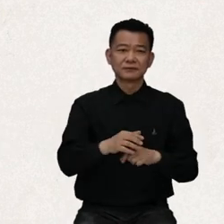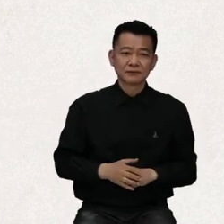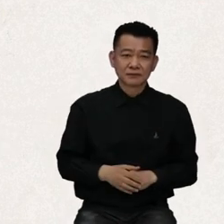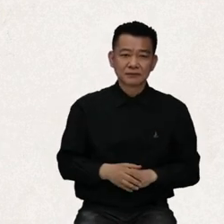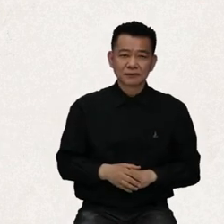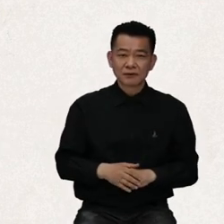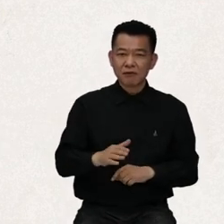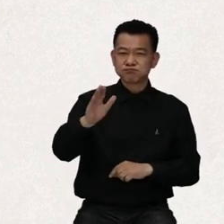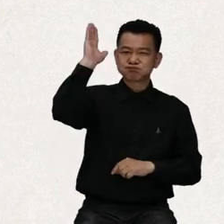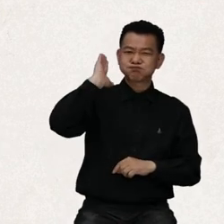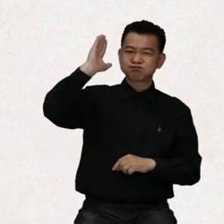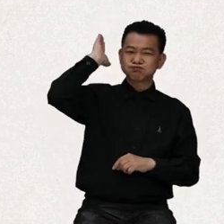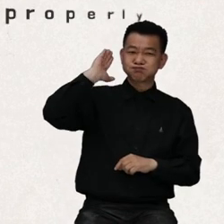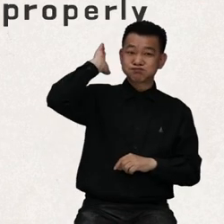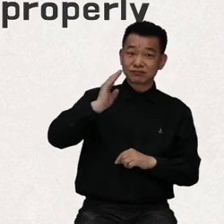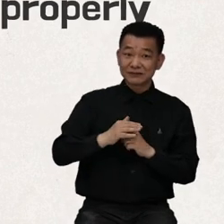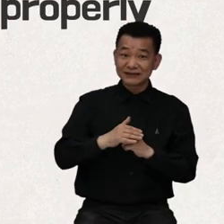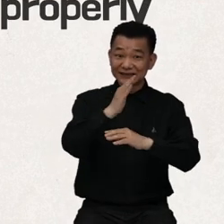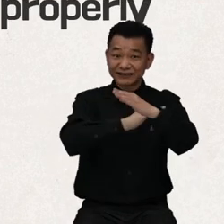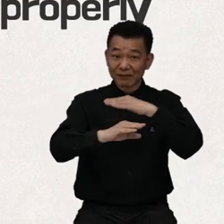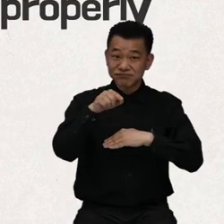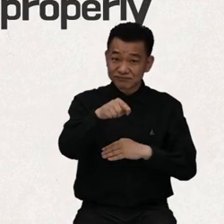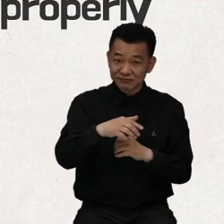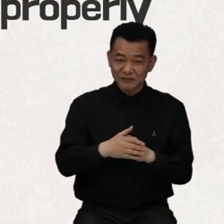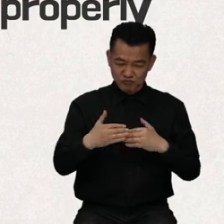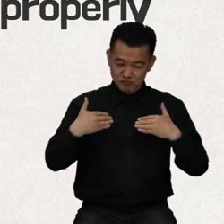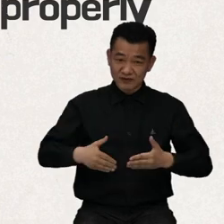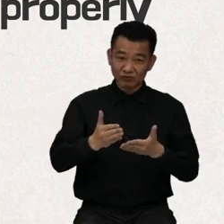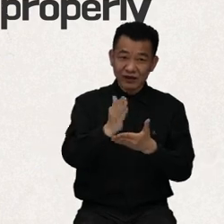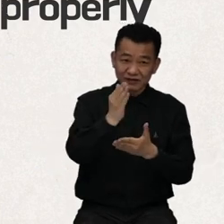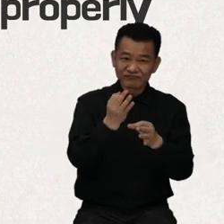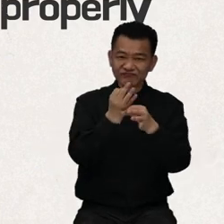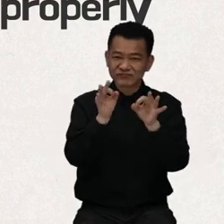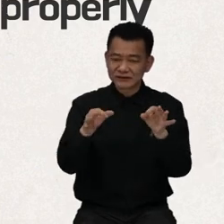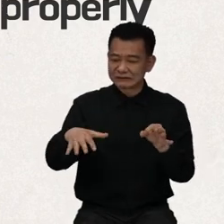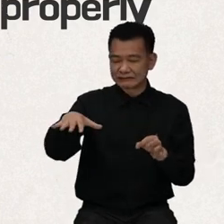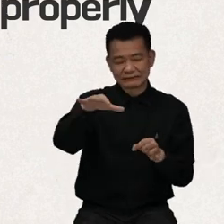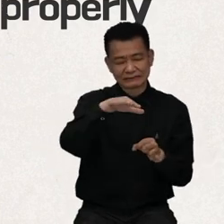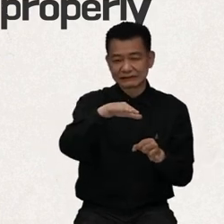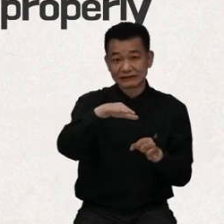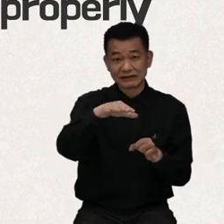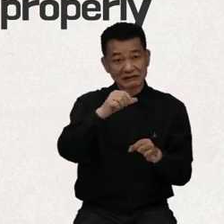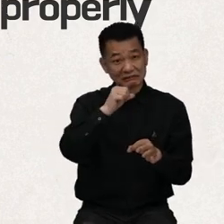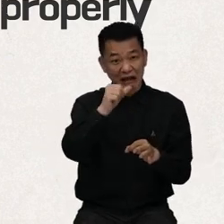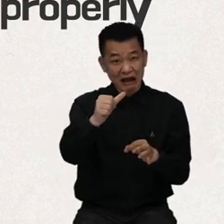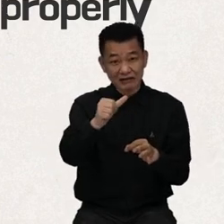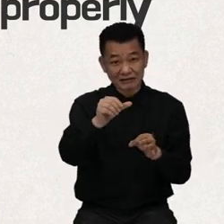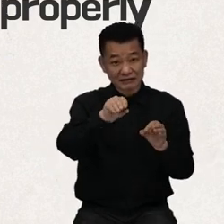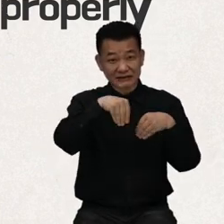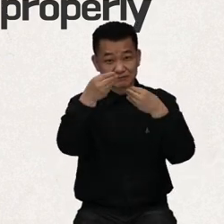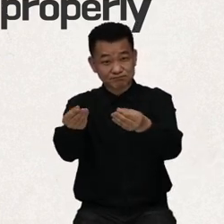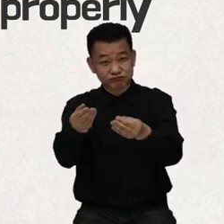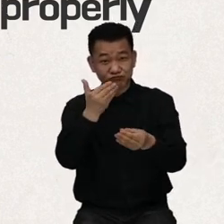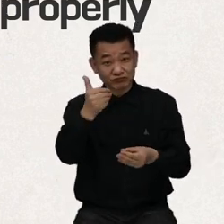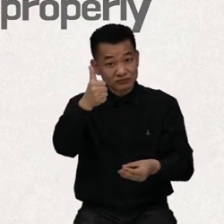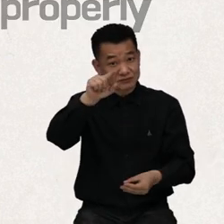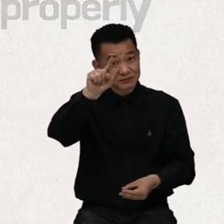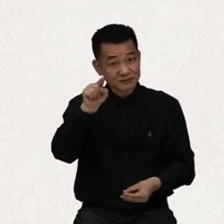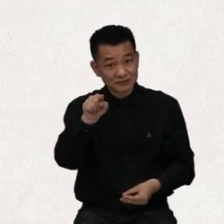Then, does it mean that human rights and freedoms of persons with disabilities were not ensured properly in the past?